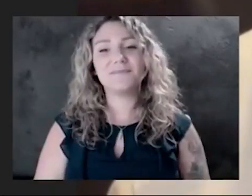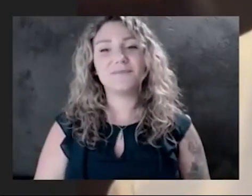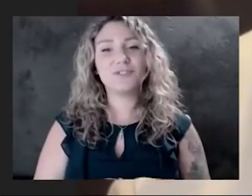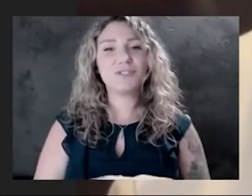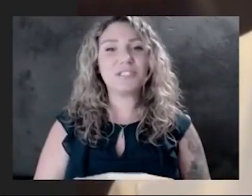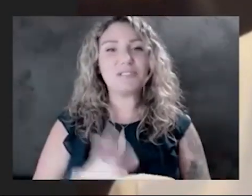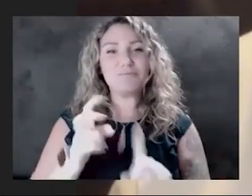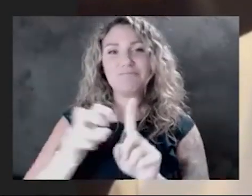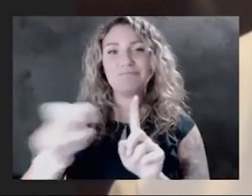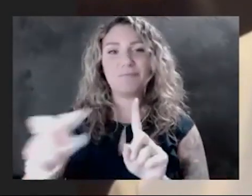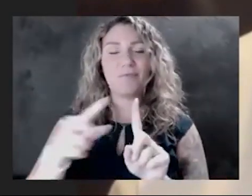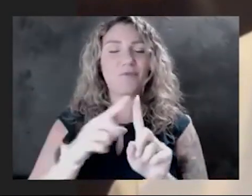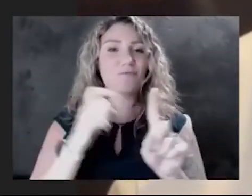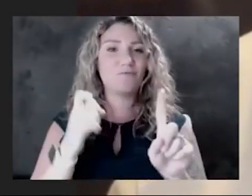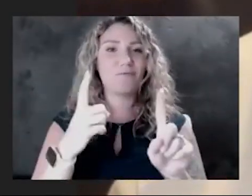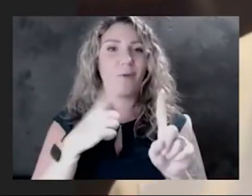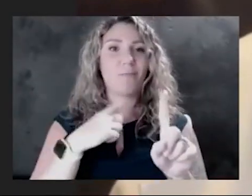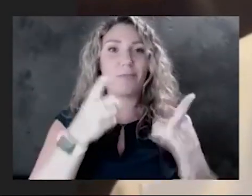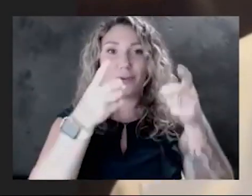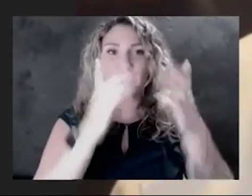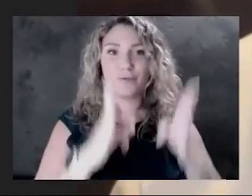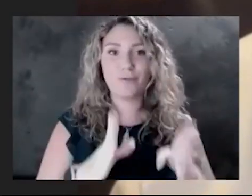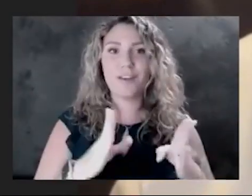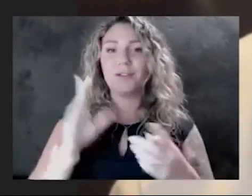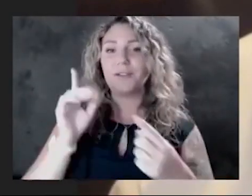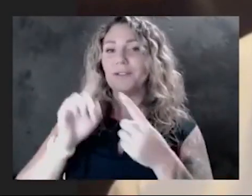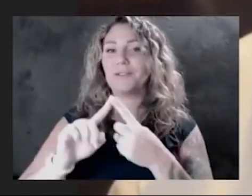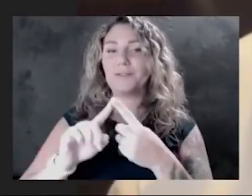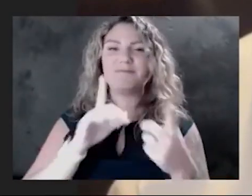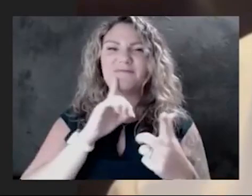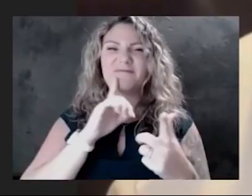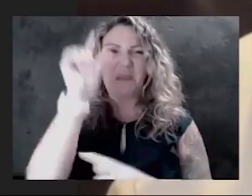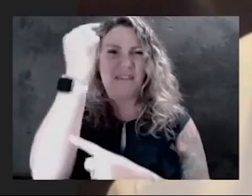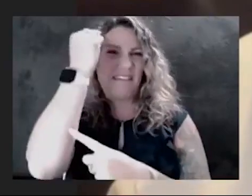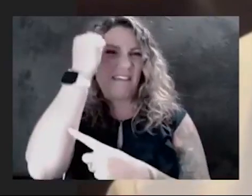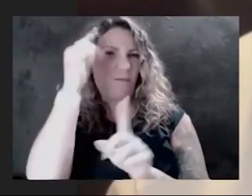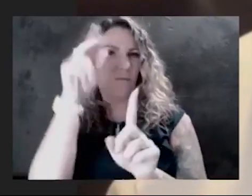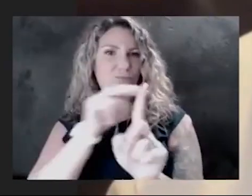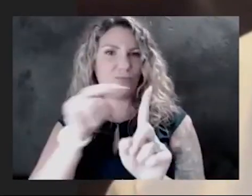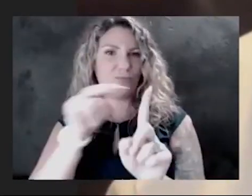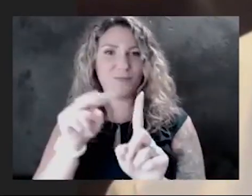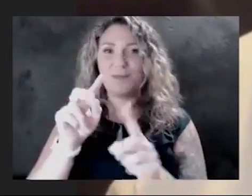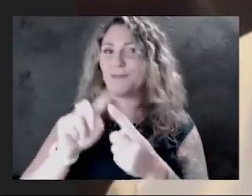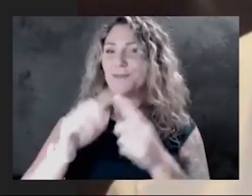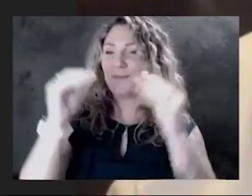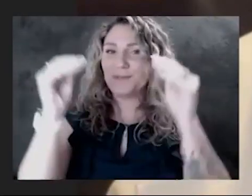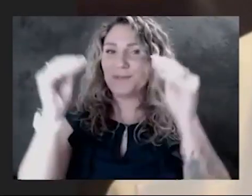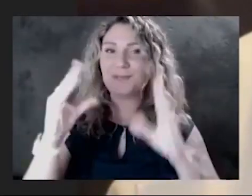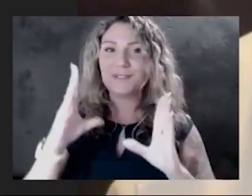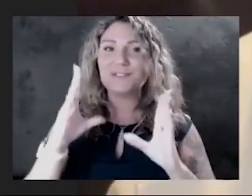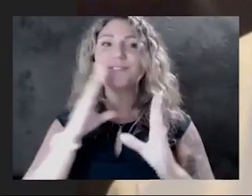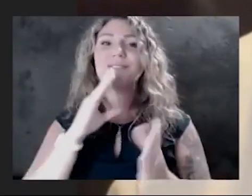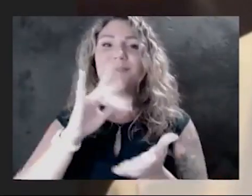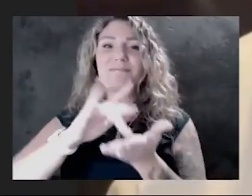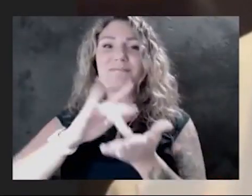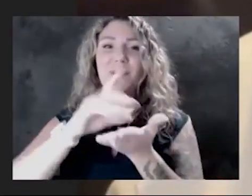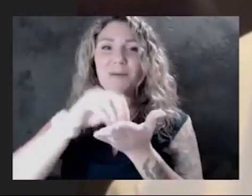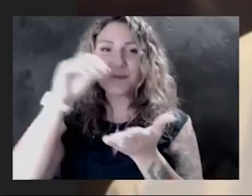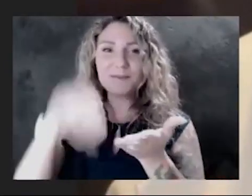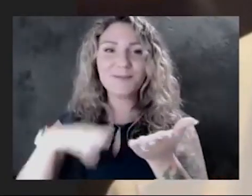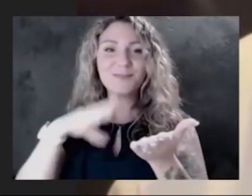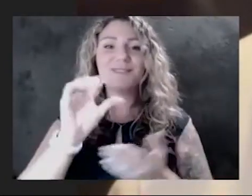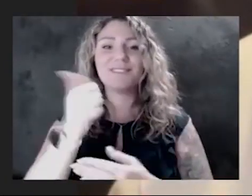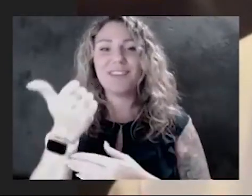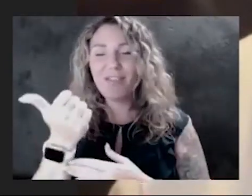public health director position from a government standpoint to teaching of medical students and others to